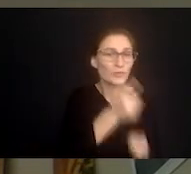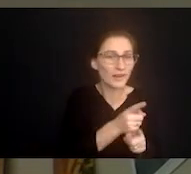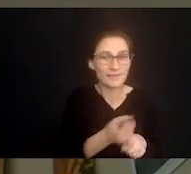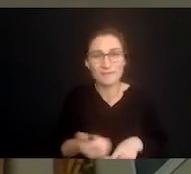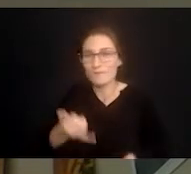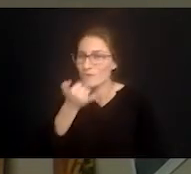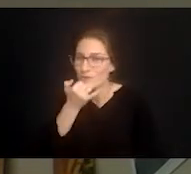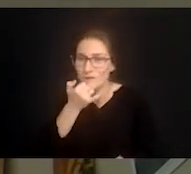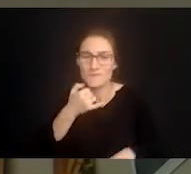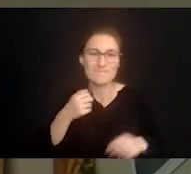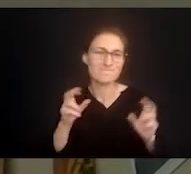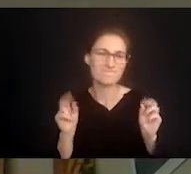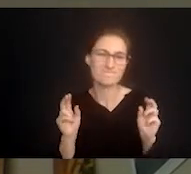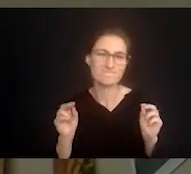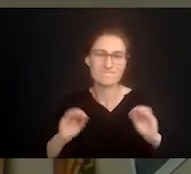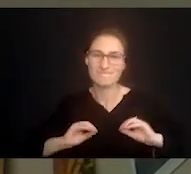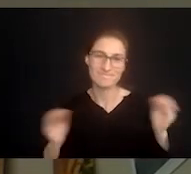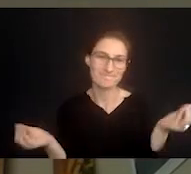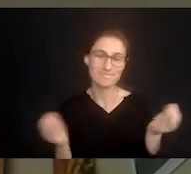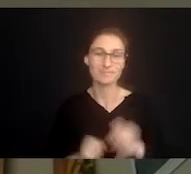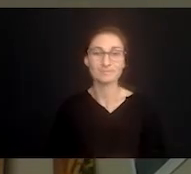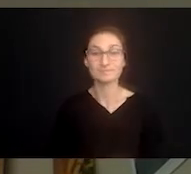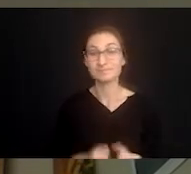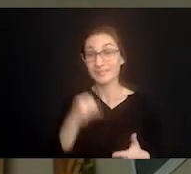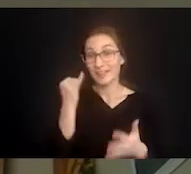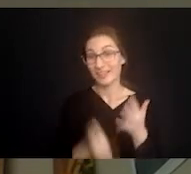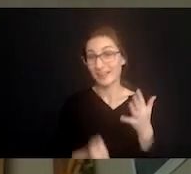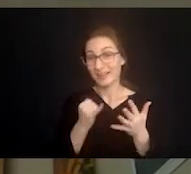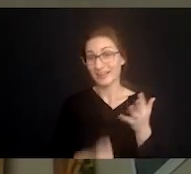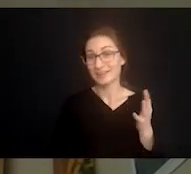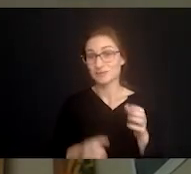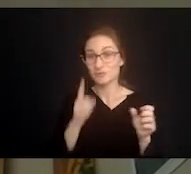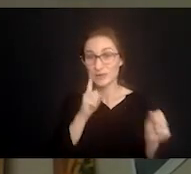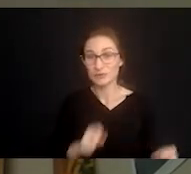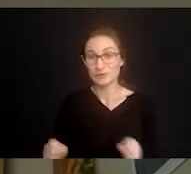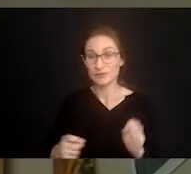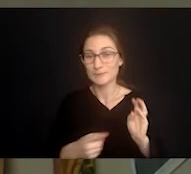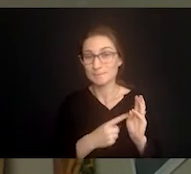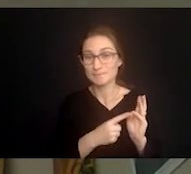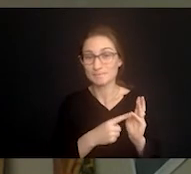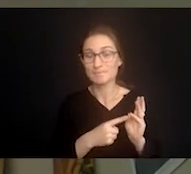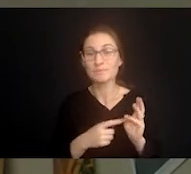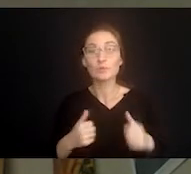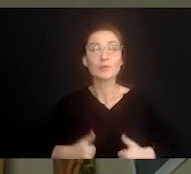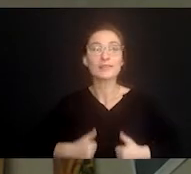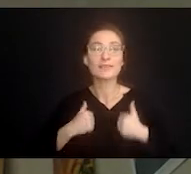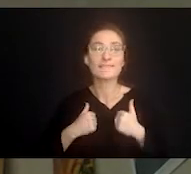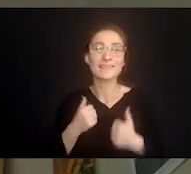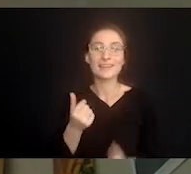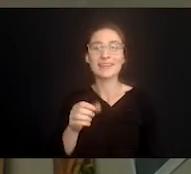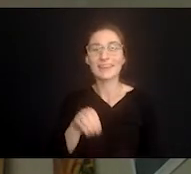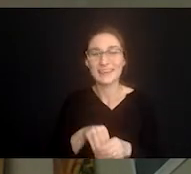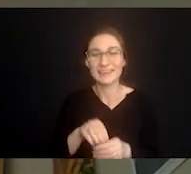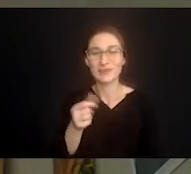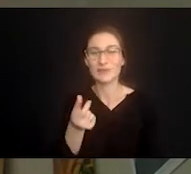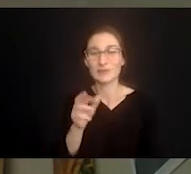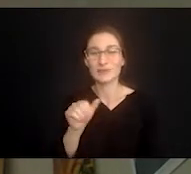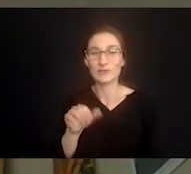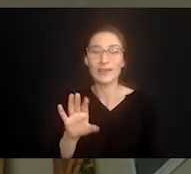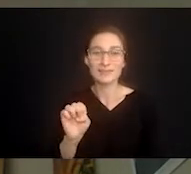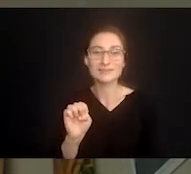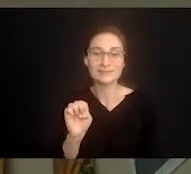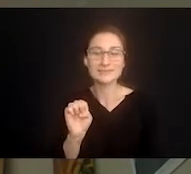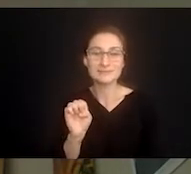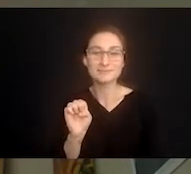there's no right or wrong way to be a caregiver my last strategy for you is to live in grace grace is sometimes defined as